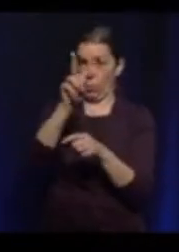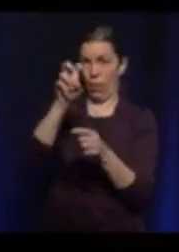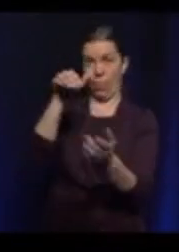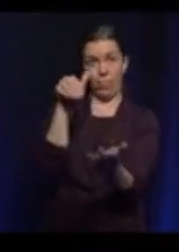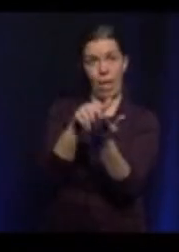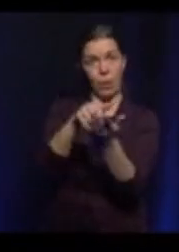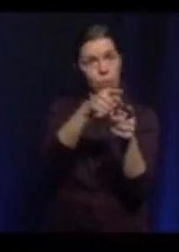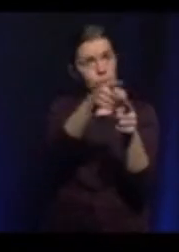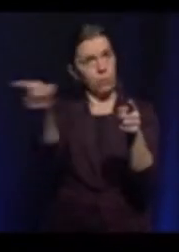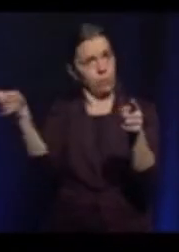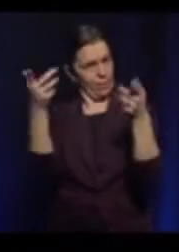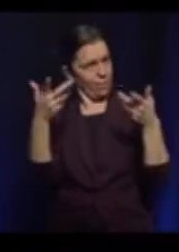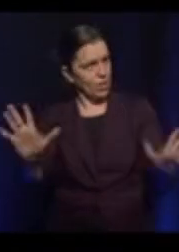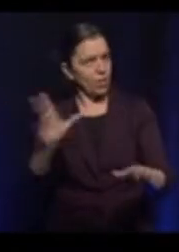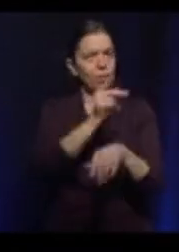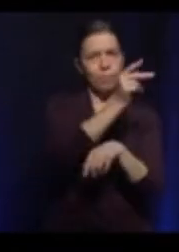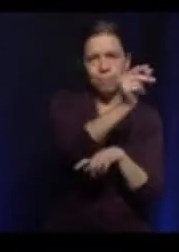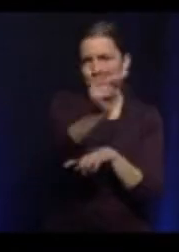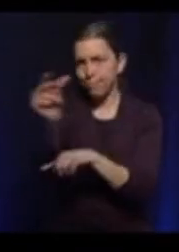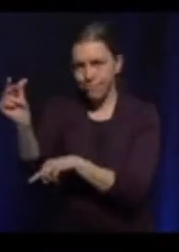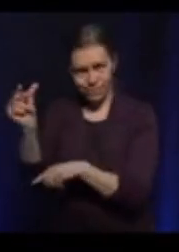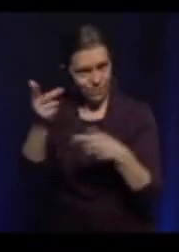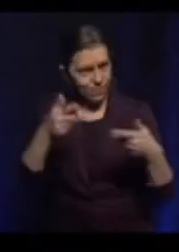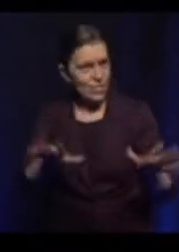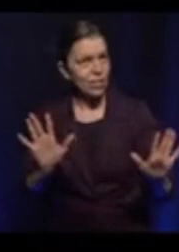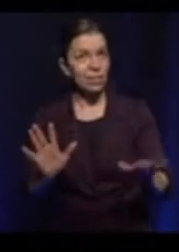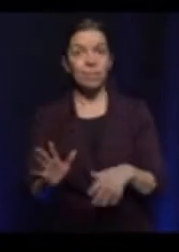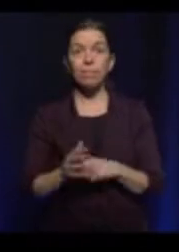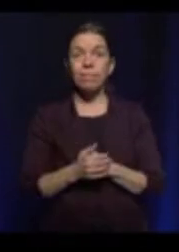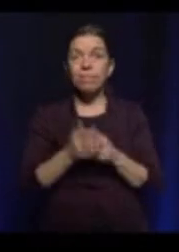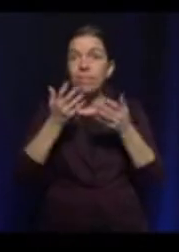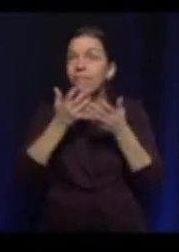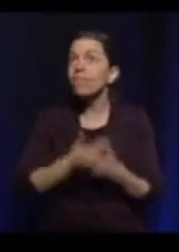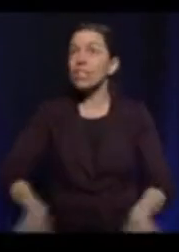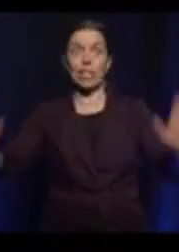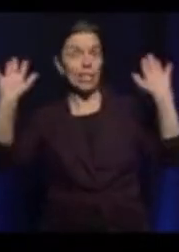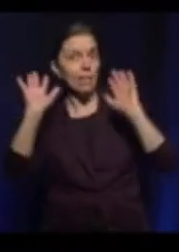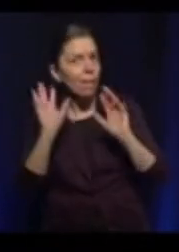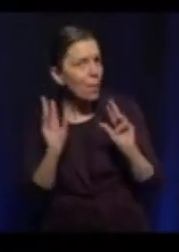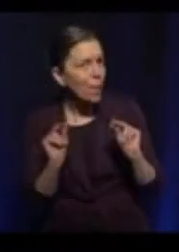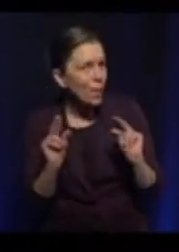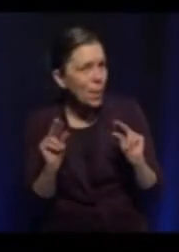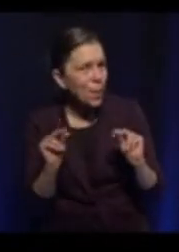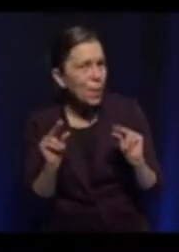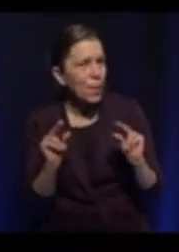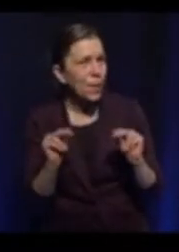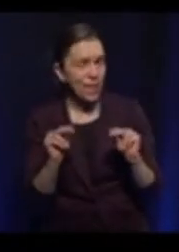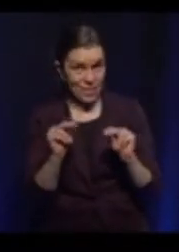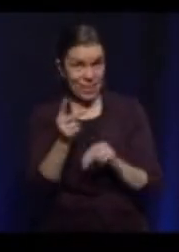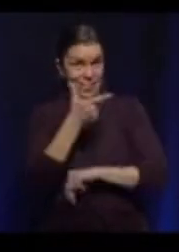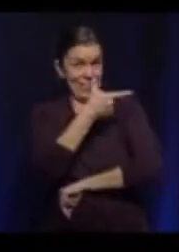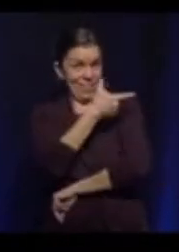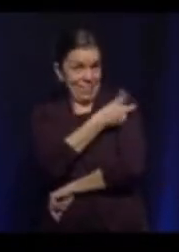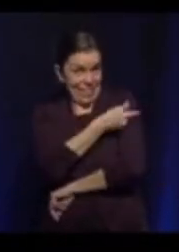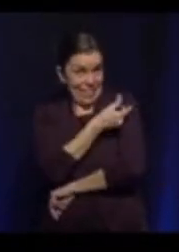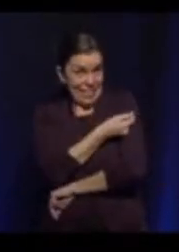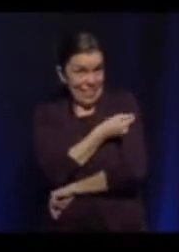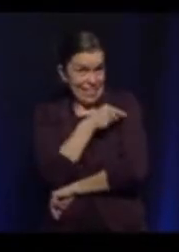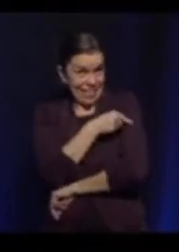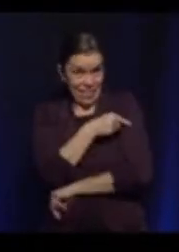It takes three weeks for the vaccine to have its full effect. We must remain